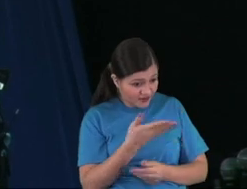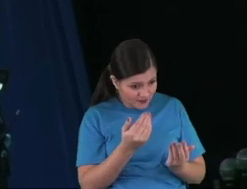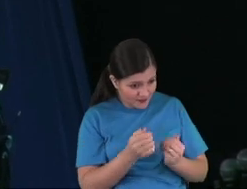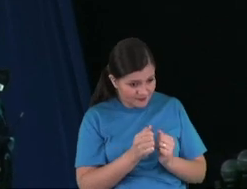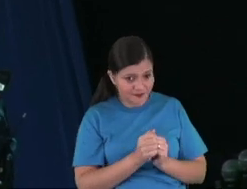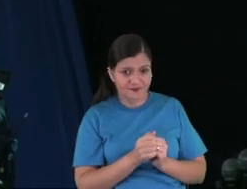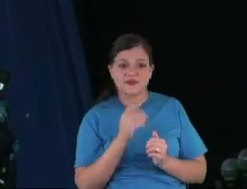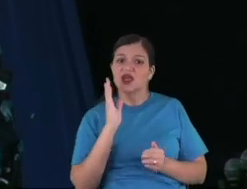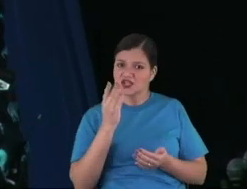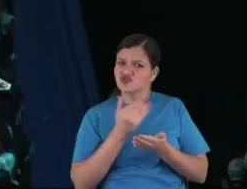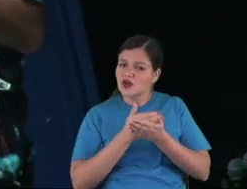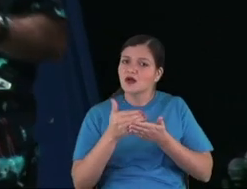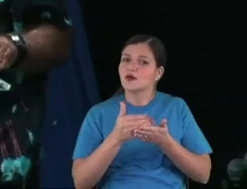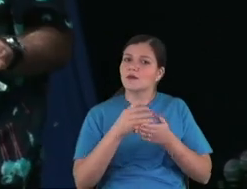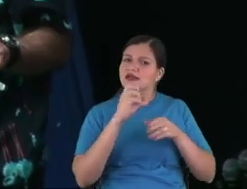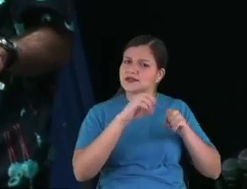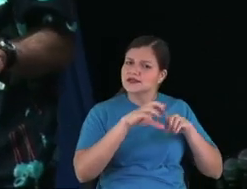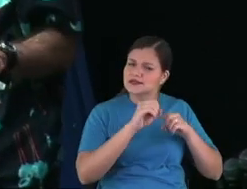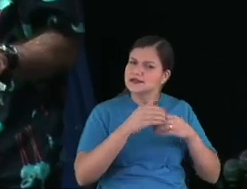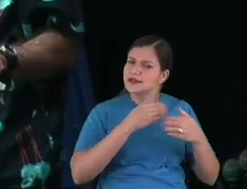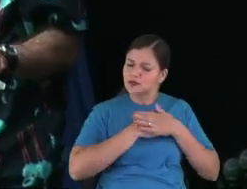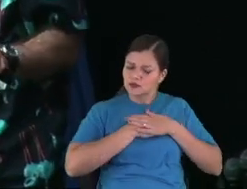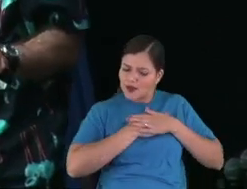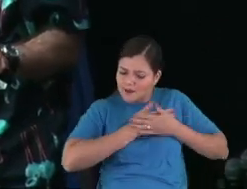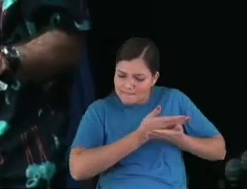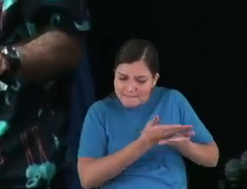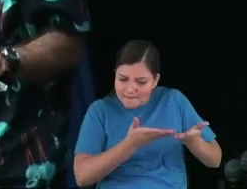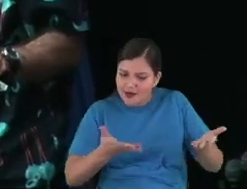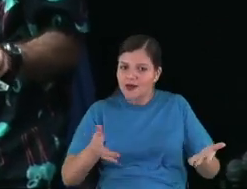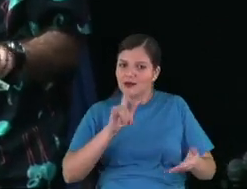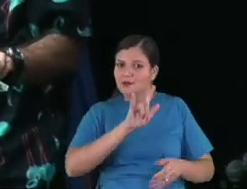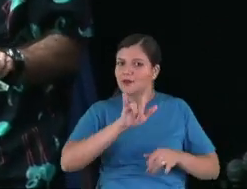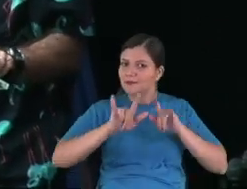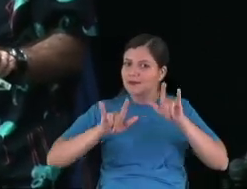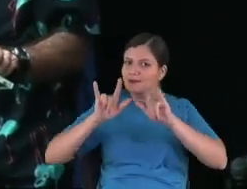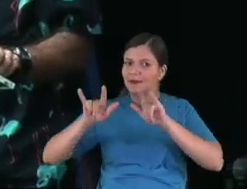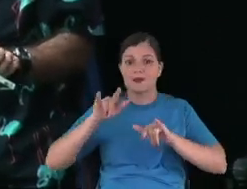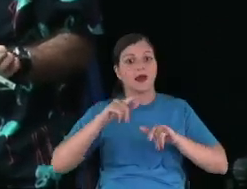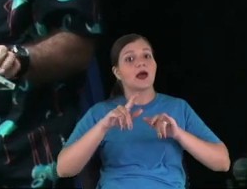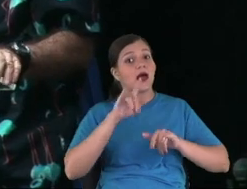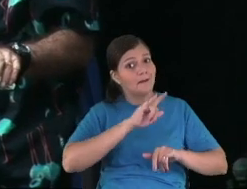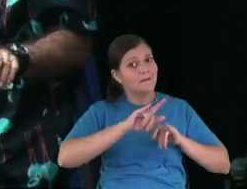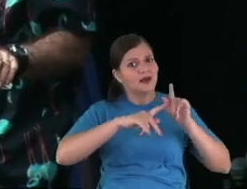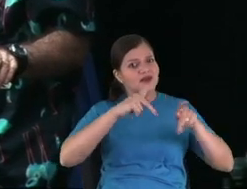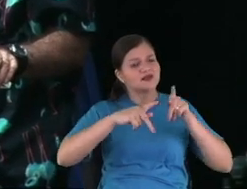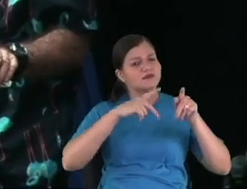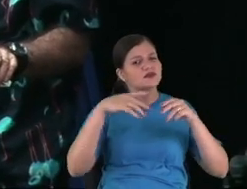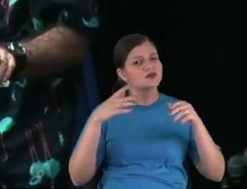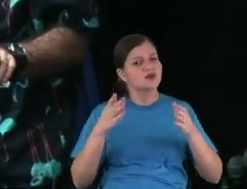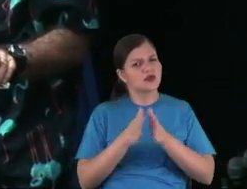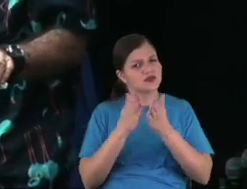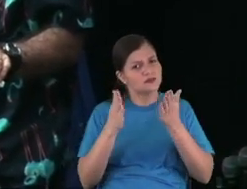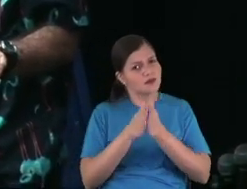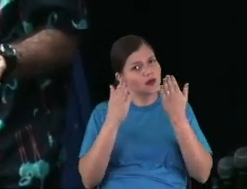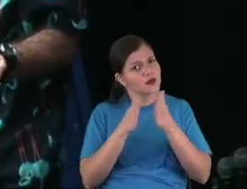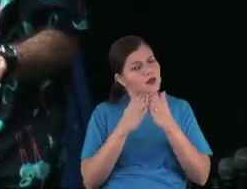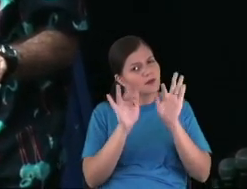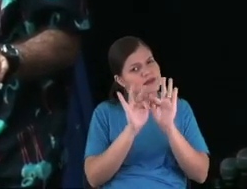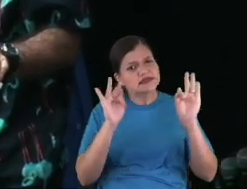gift to give to him. How to be generous with the others, with the unfortunate people, always with God too.